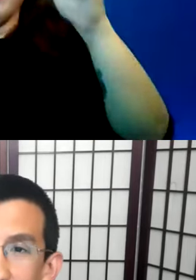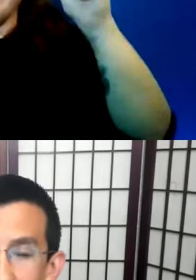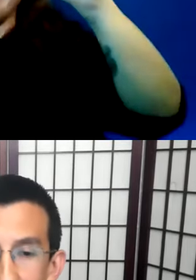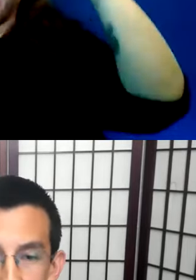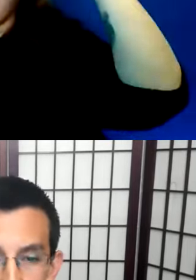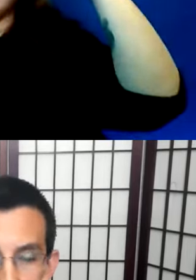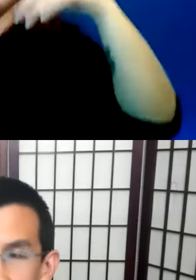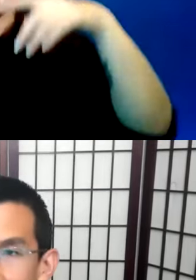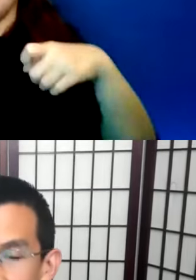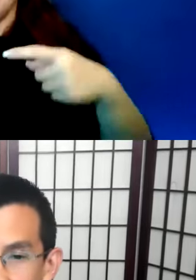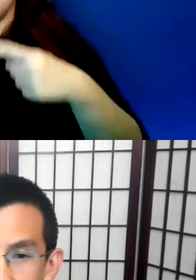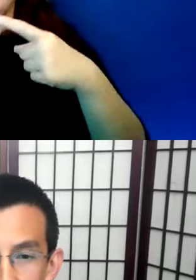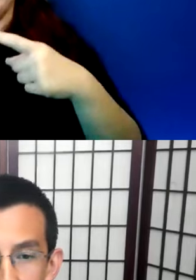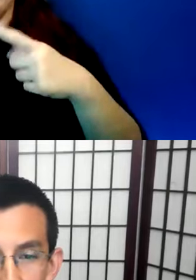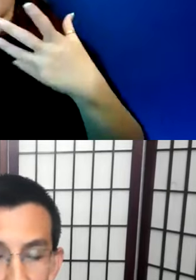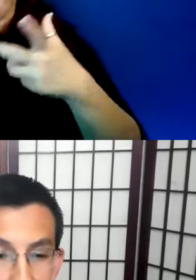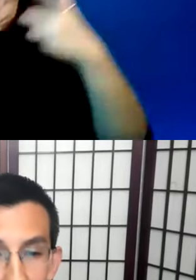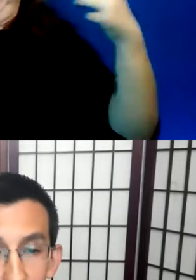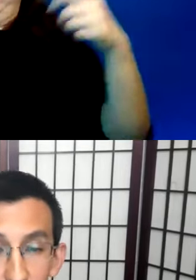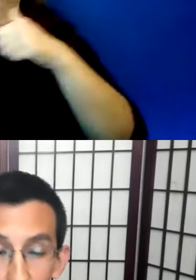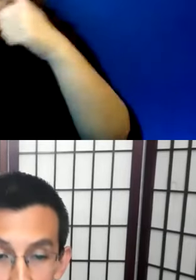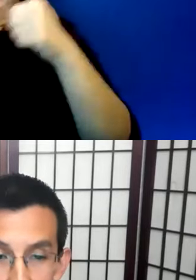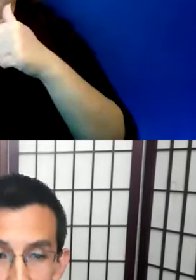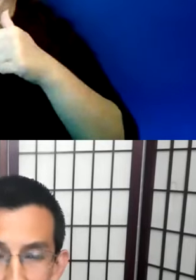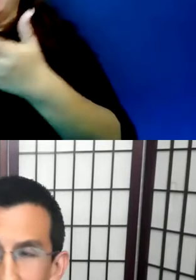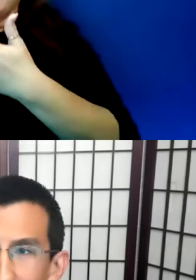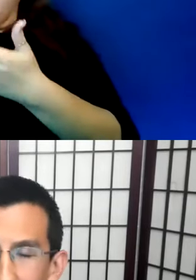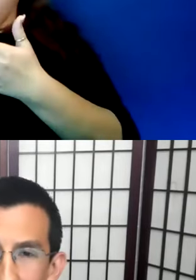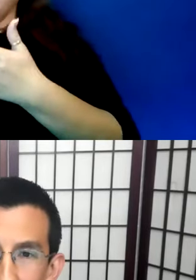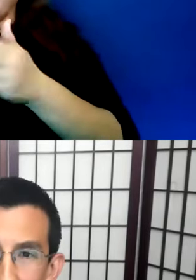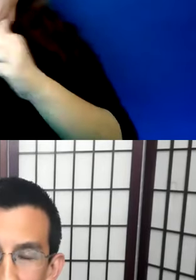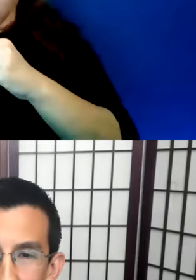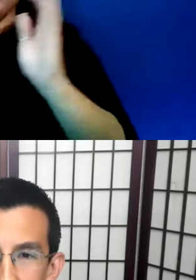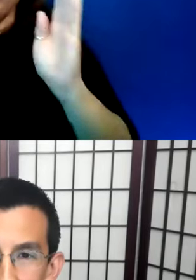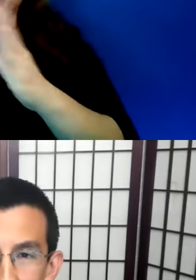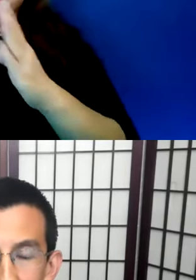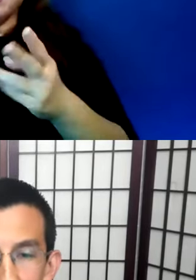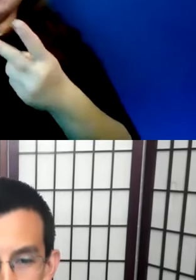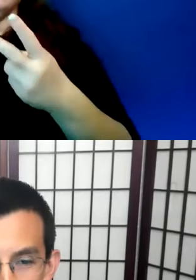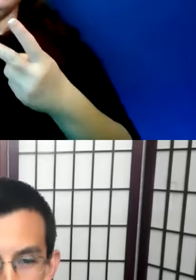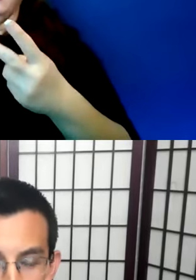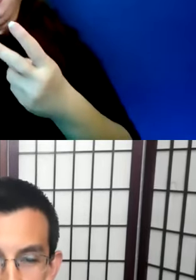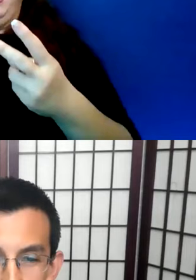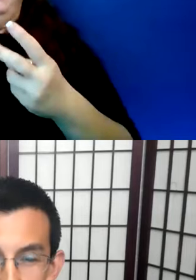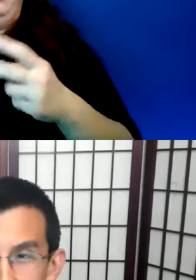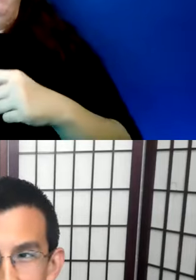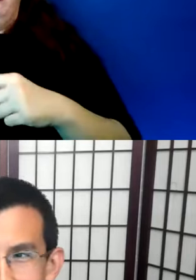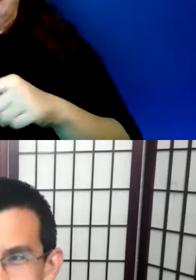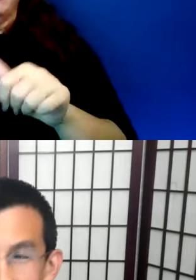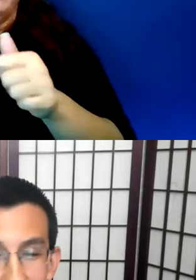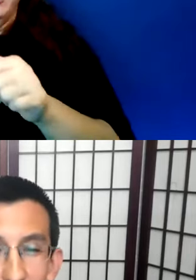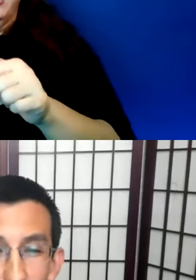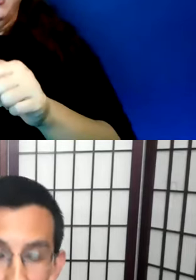has to consider the larger structures by which economies are organized, and also the larger logics by which